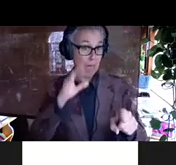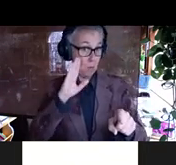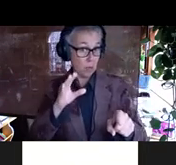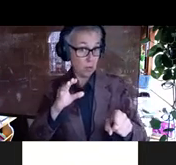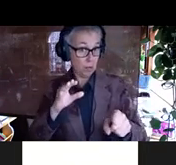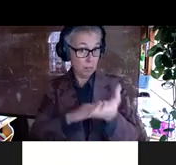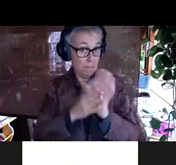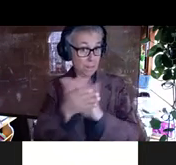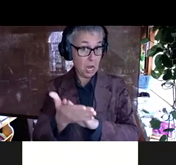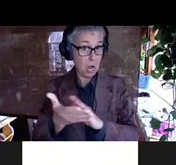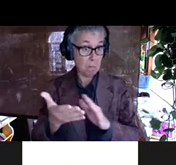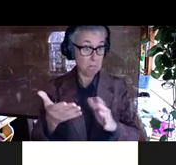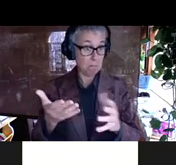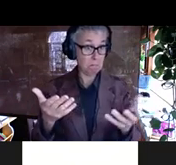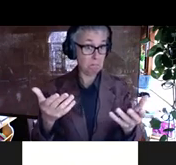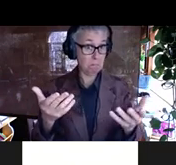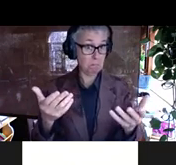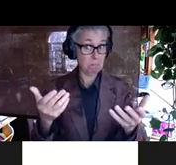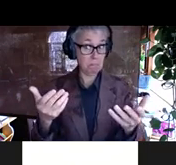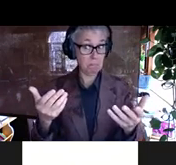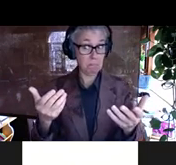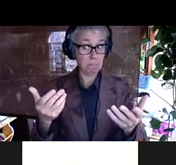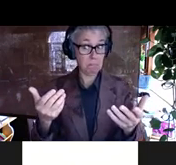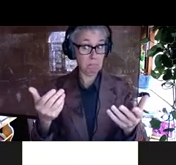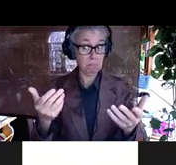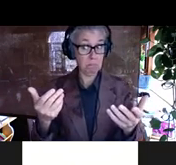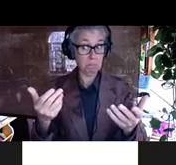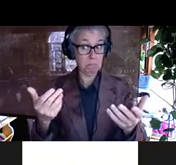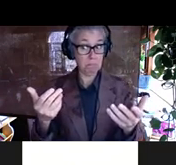position where, where you could, uh,